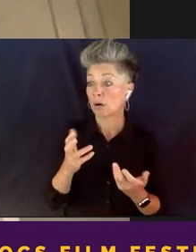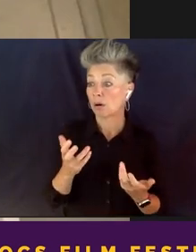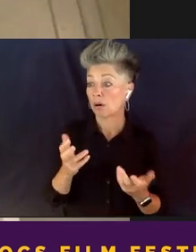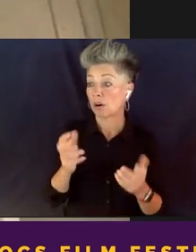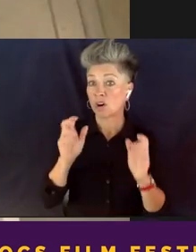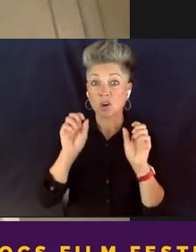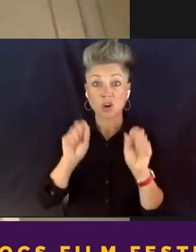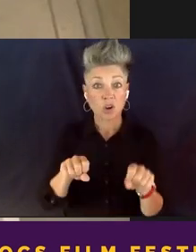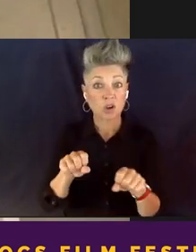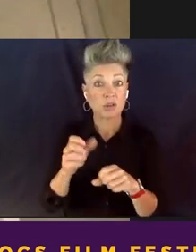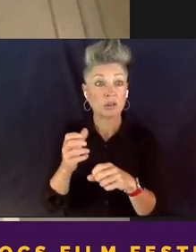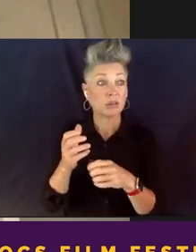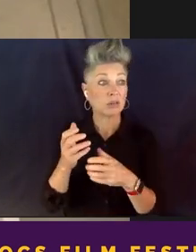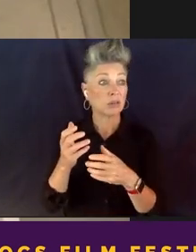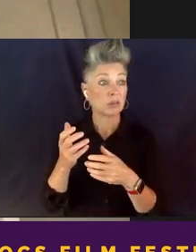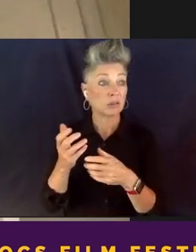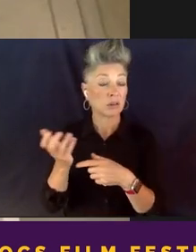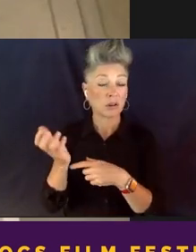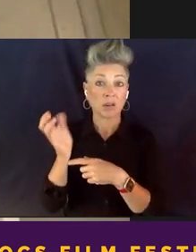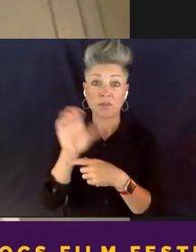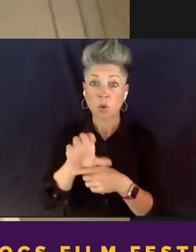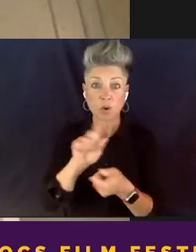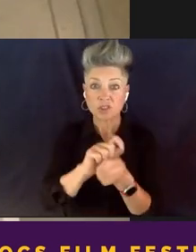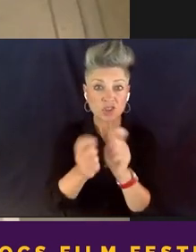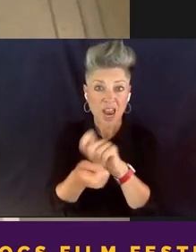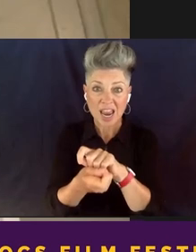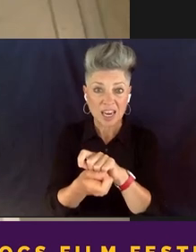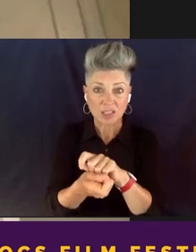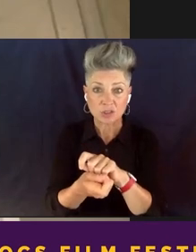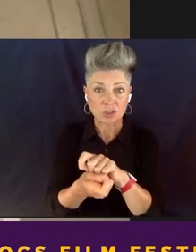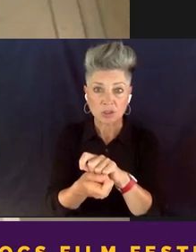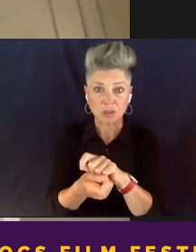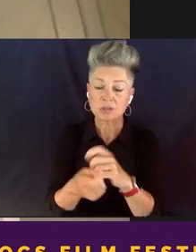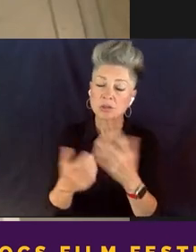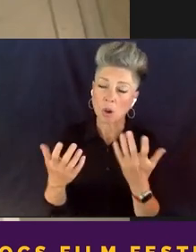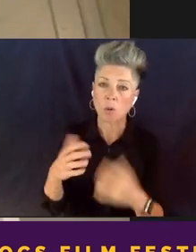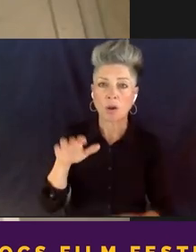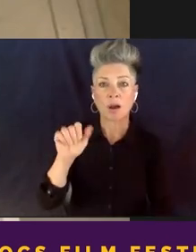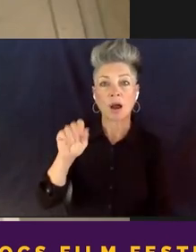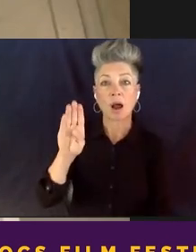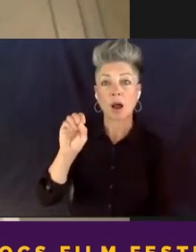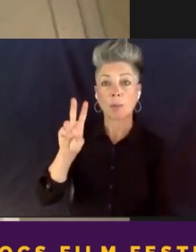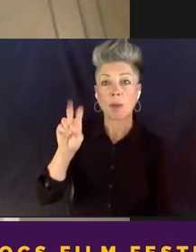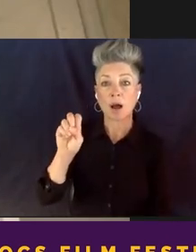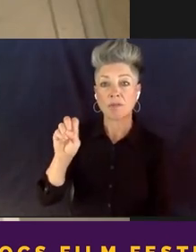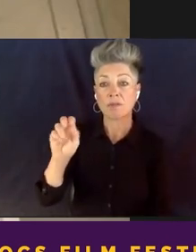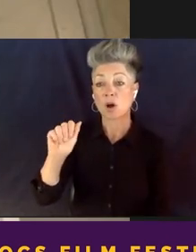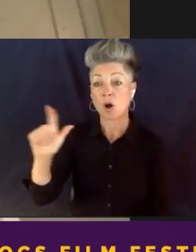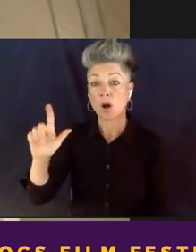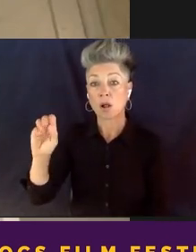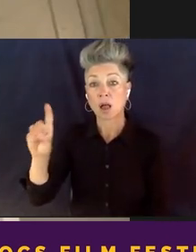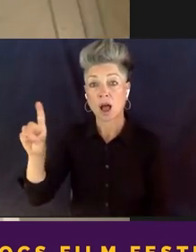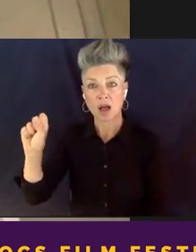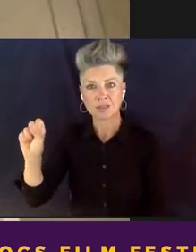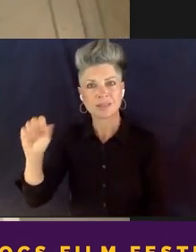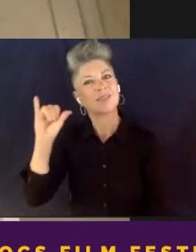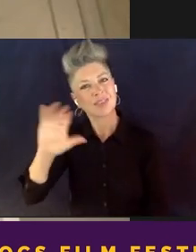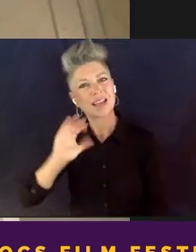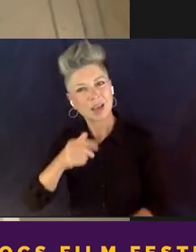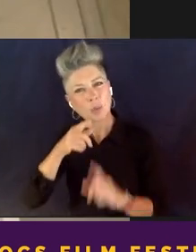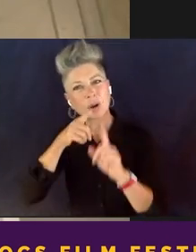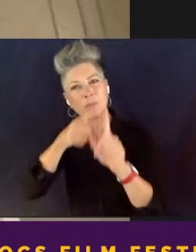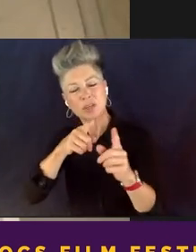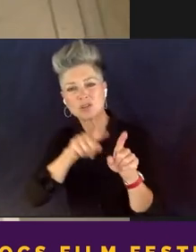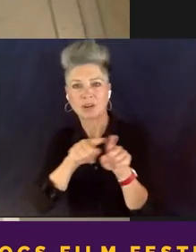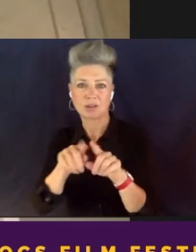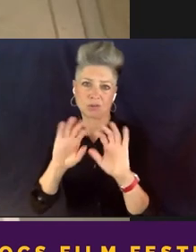change. But like above all odds, that's, that's our mission as an organization, as a formerly